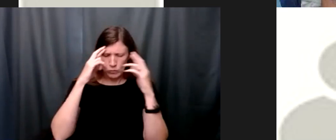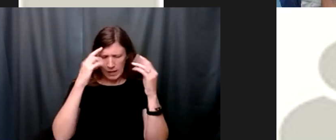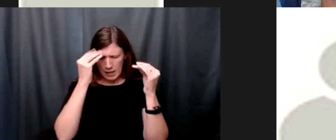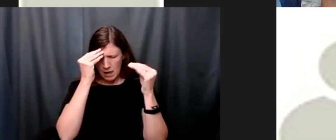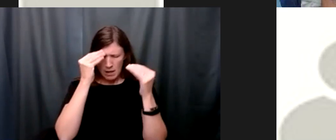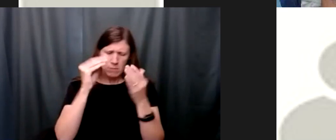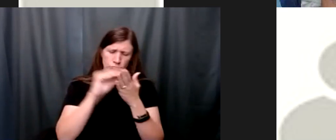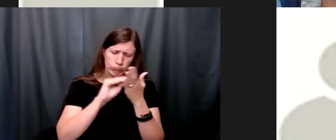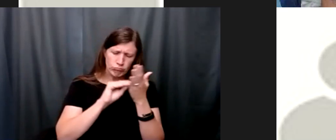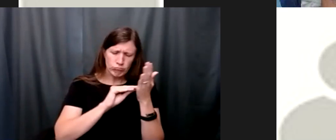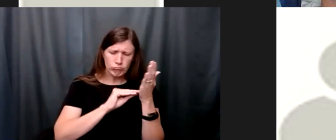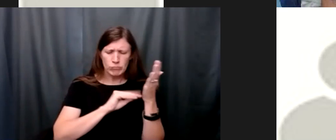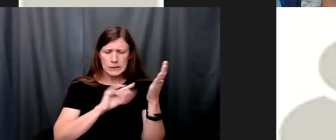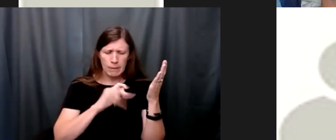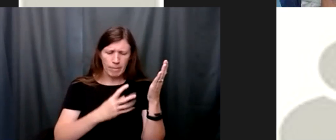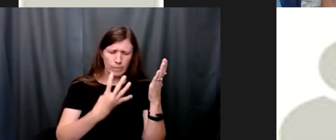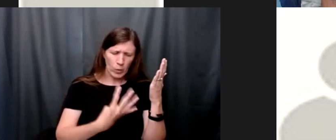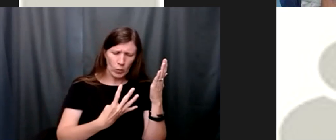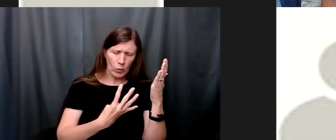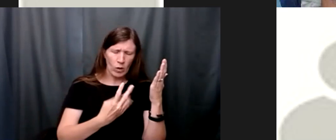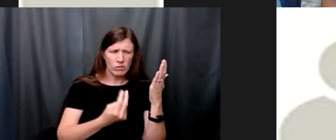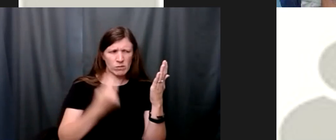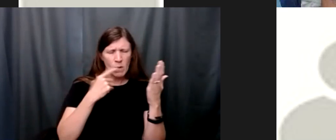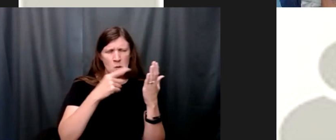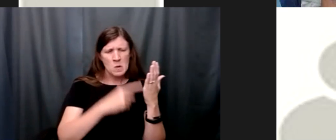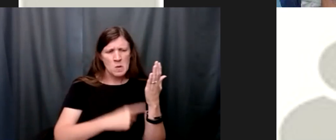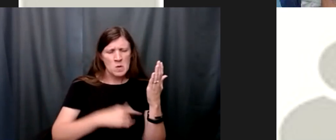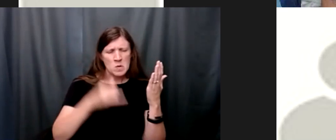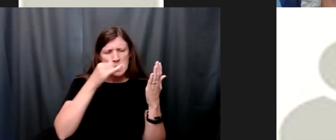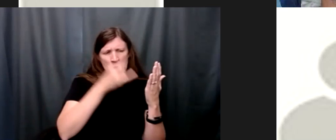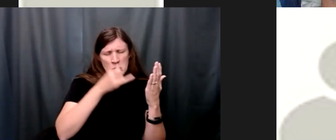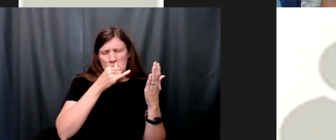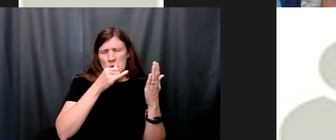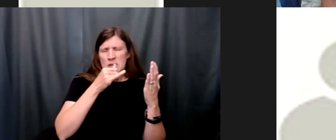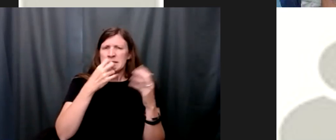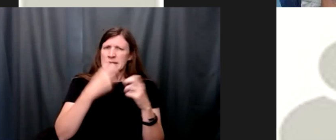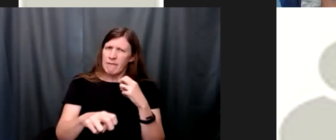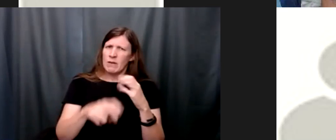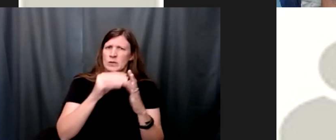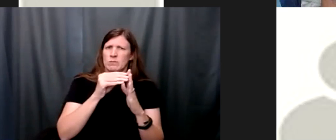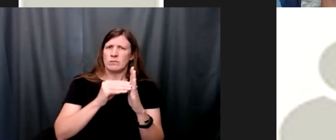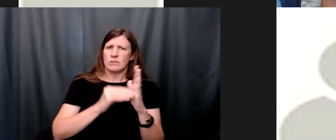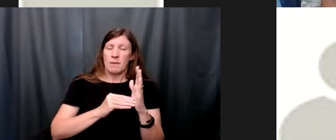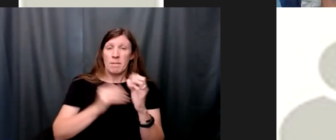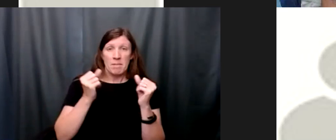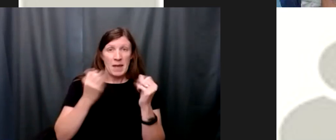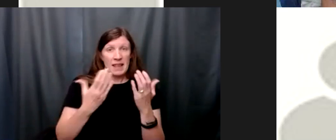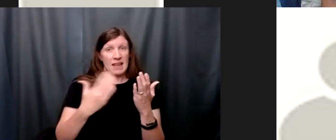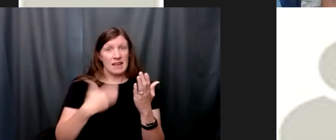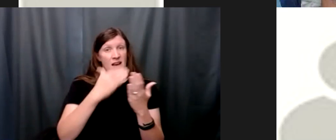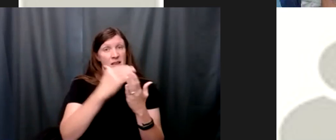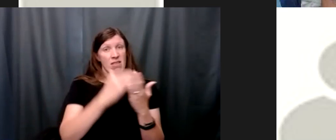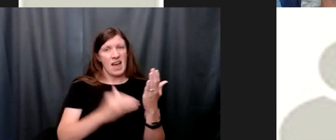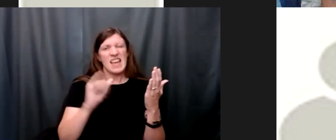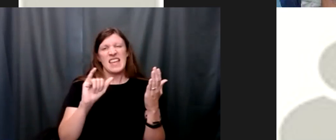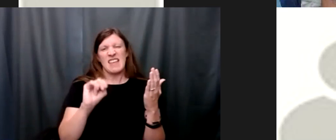inventory in step four and just recalling how difficult of a process that was because there was a lot of things on my inventory